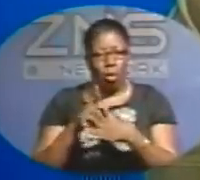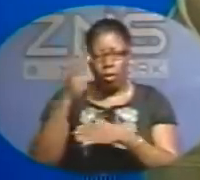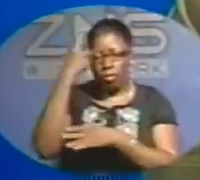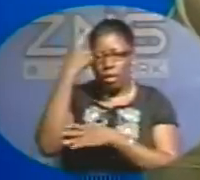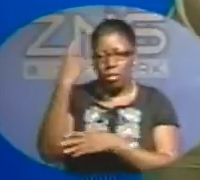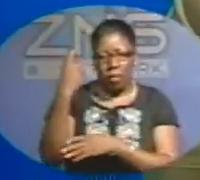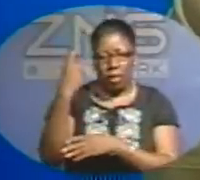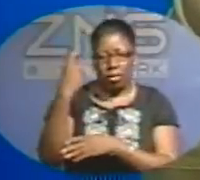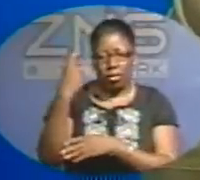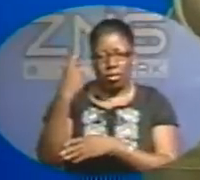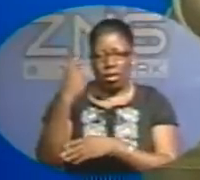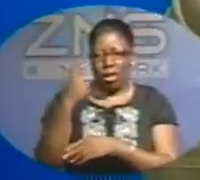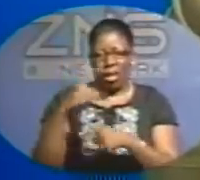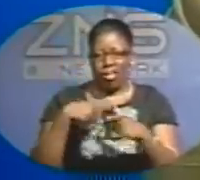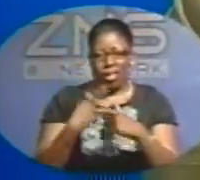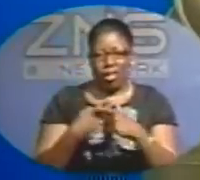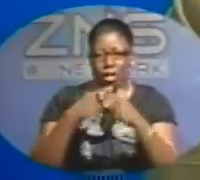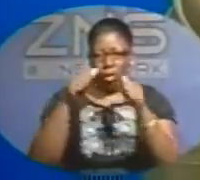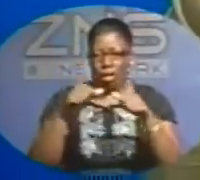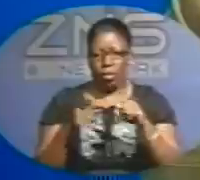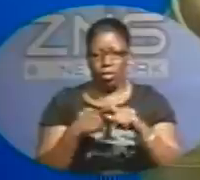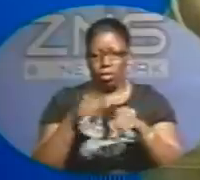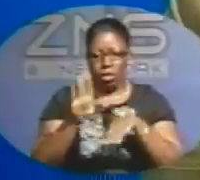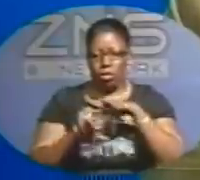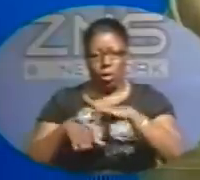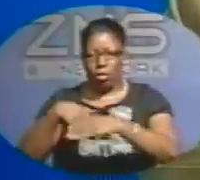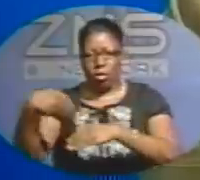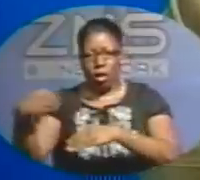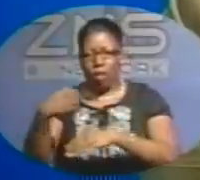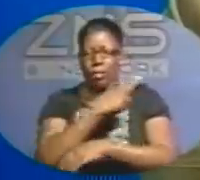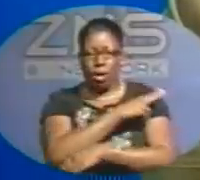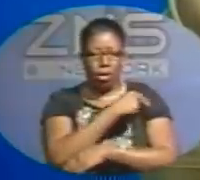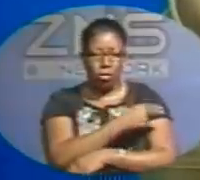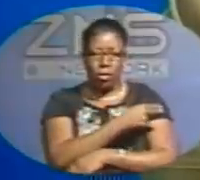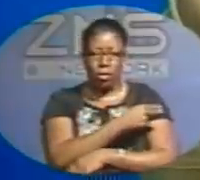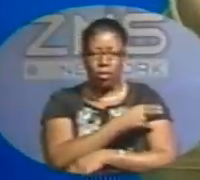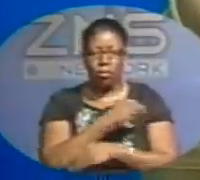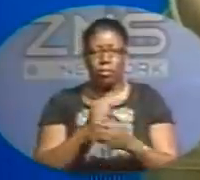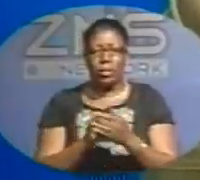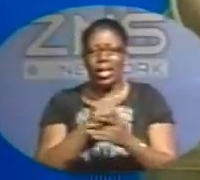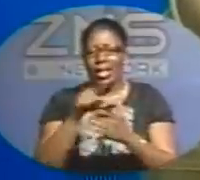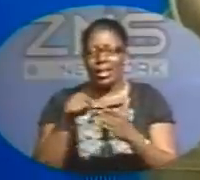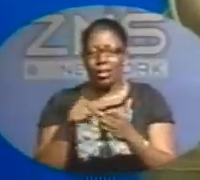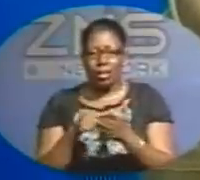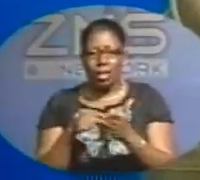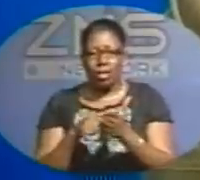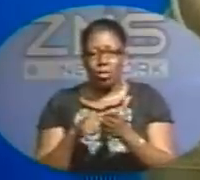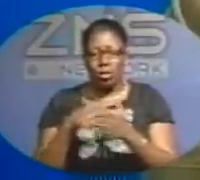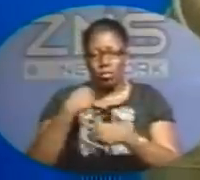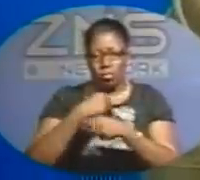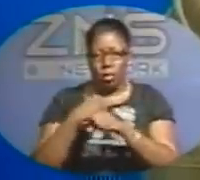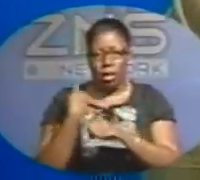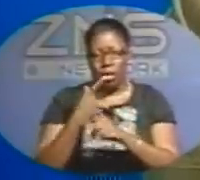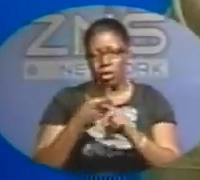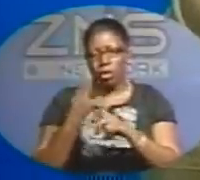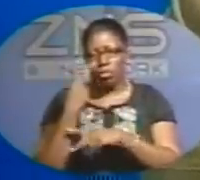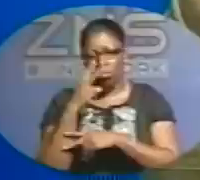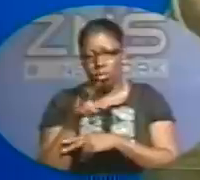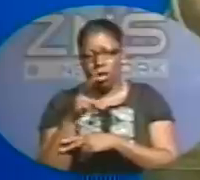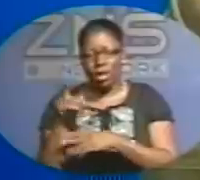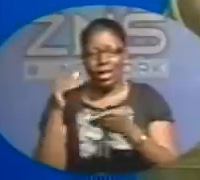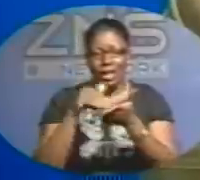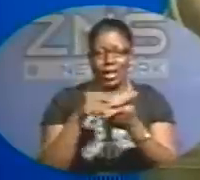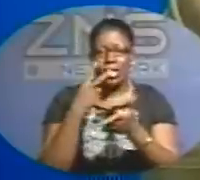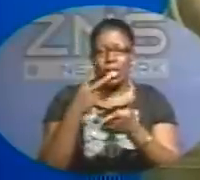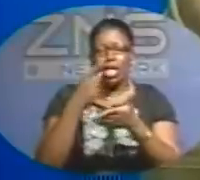then they just are able to waltz their way out of hospital. And this has caused us to look again at what we have at the